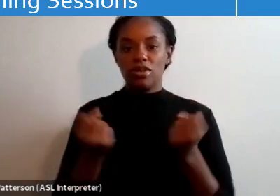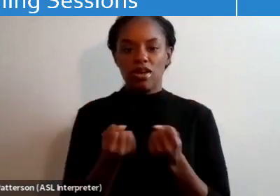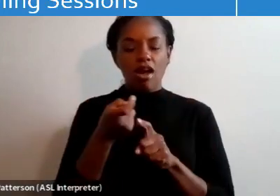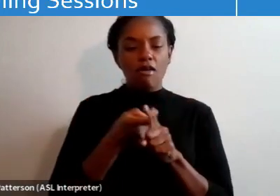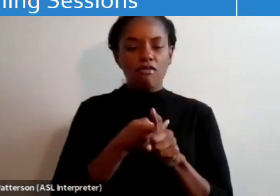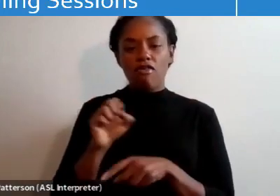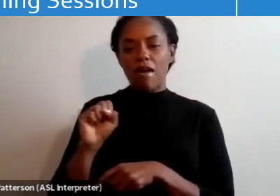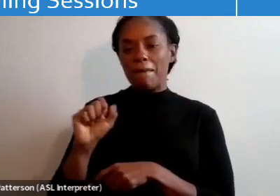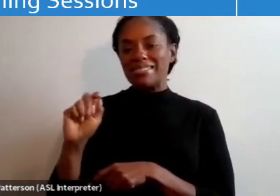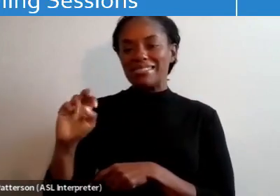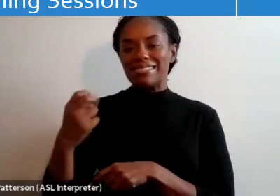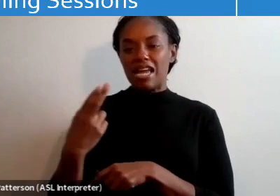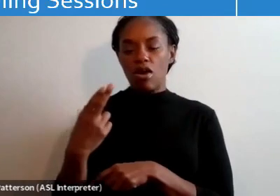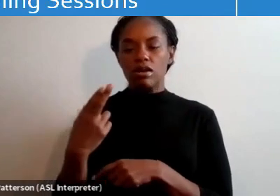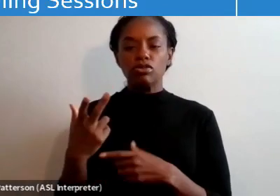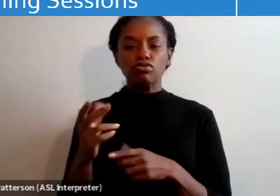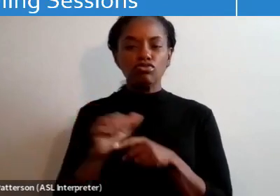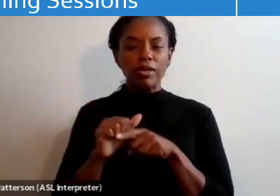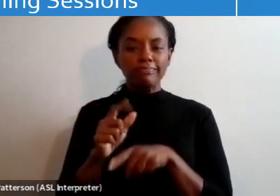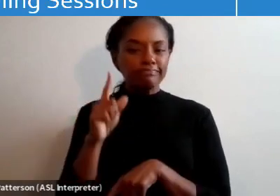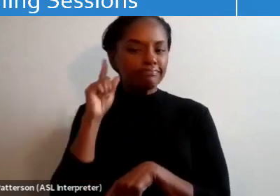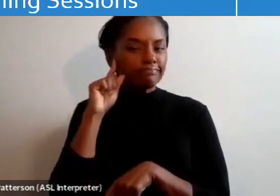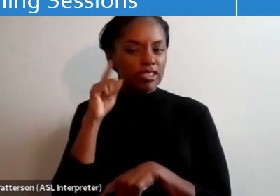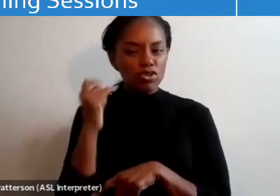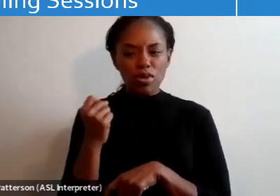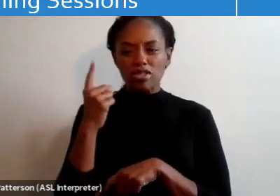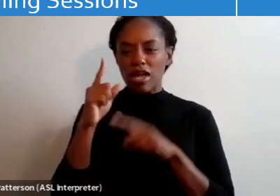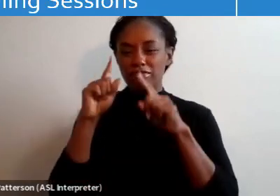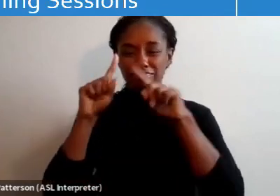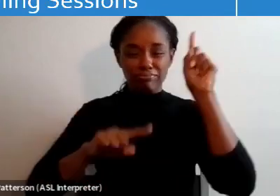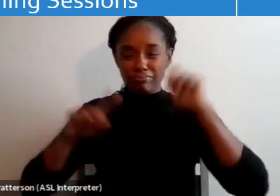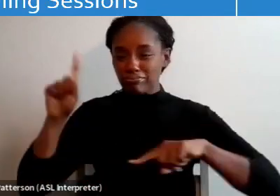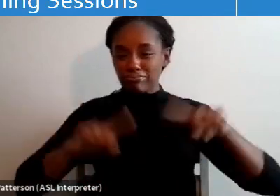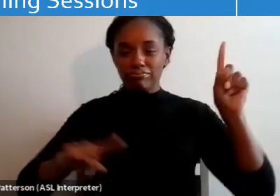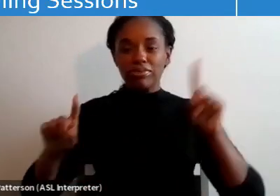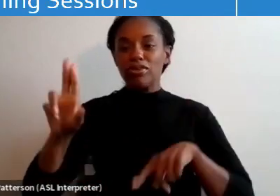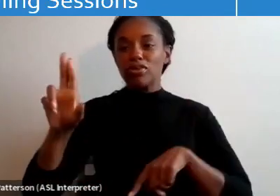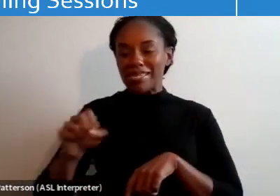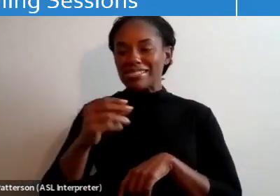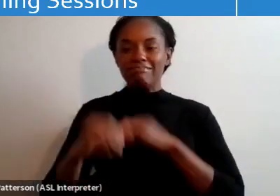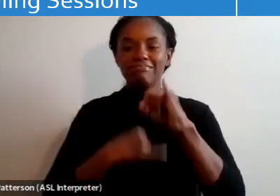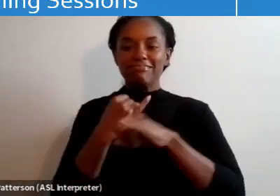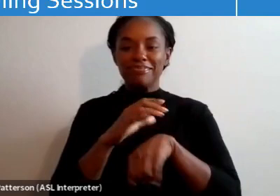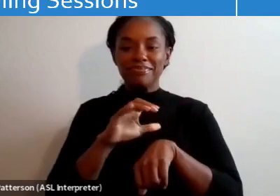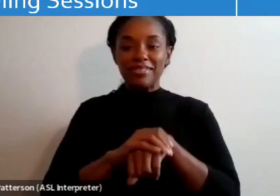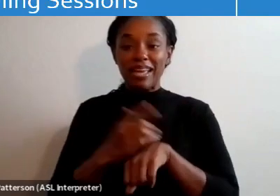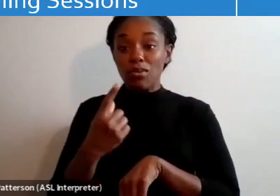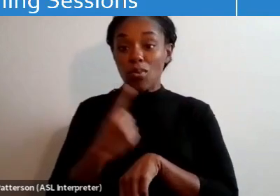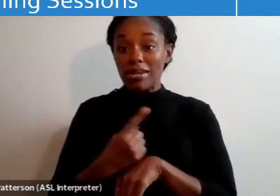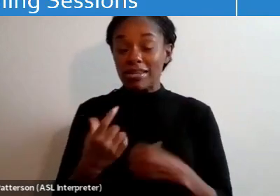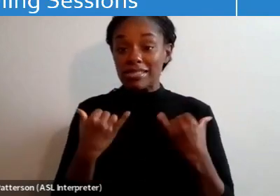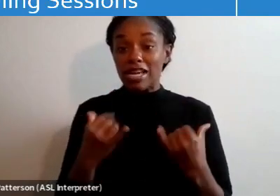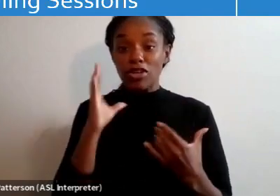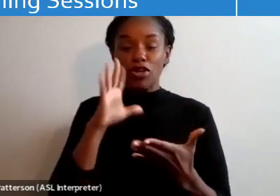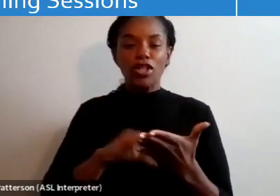on training your ear to understand varieties of U.S. and international English. In just one day, you'll receive all the